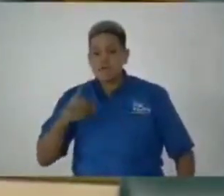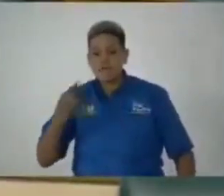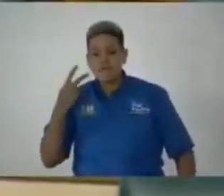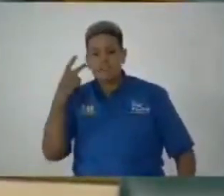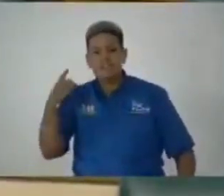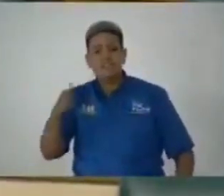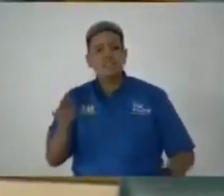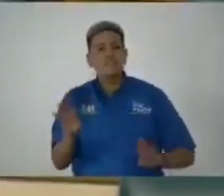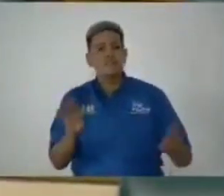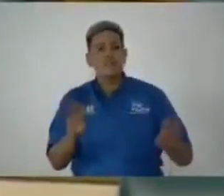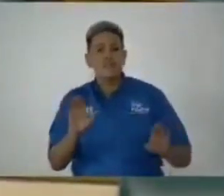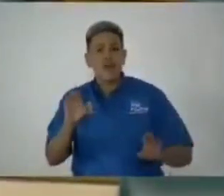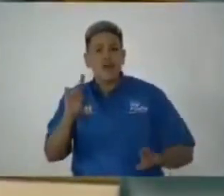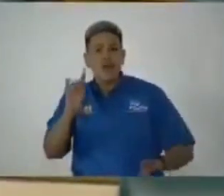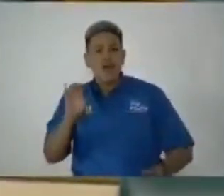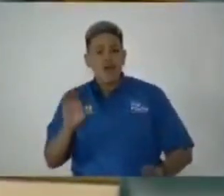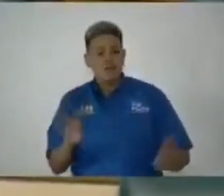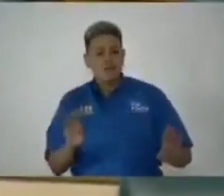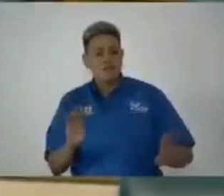code of conduct.